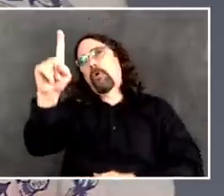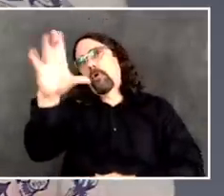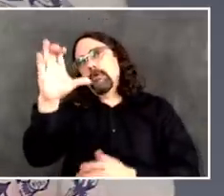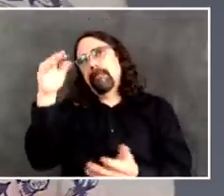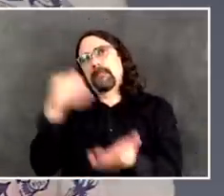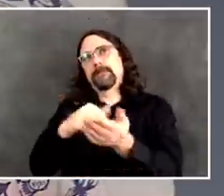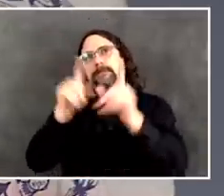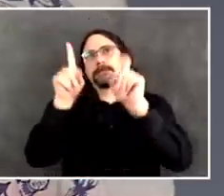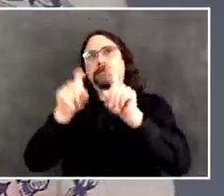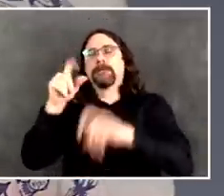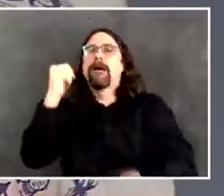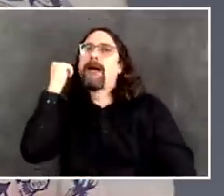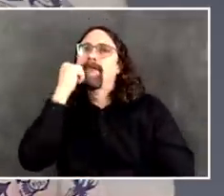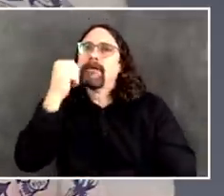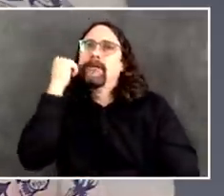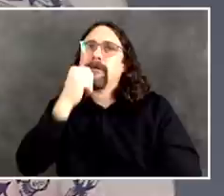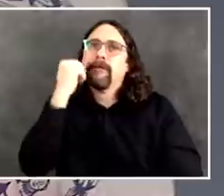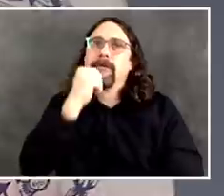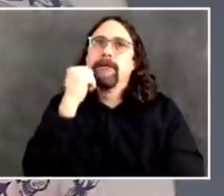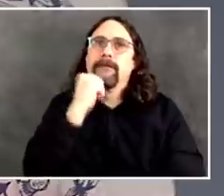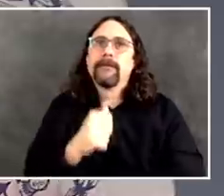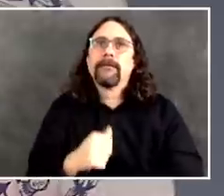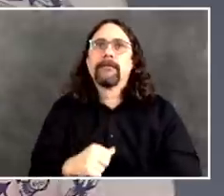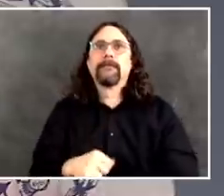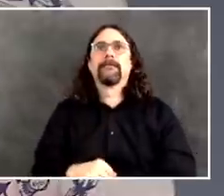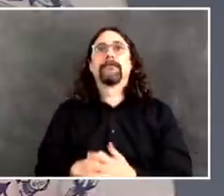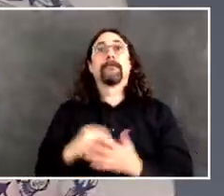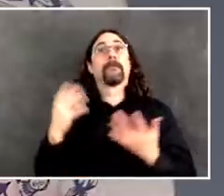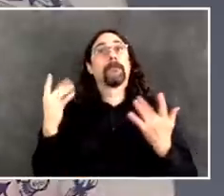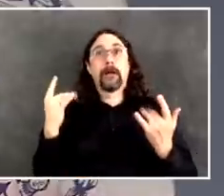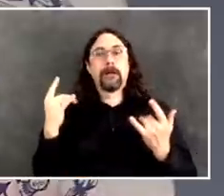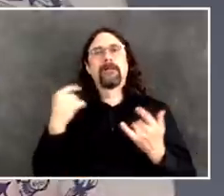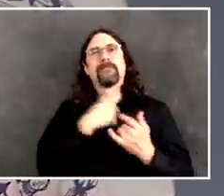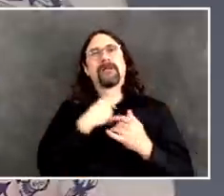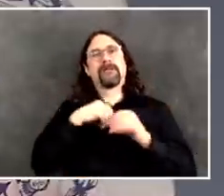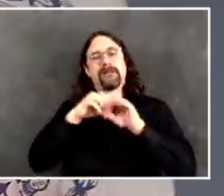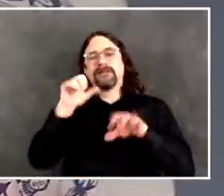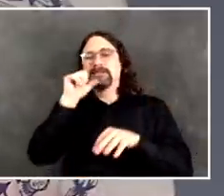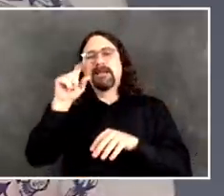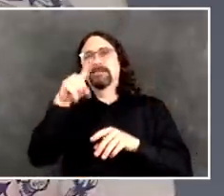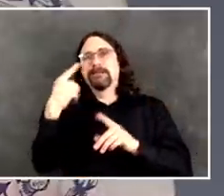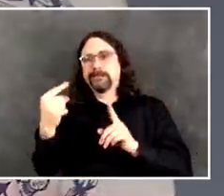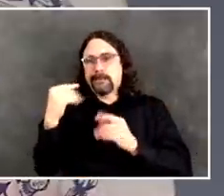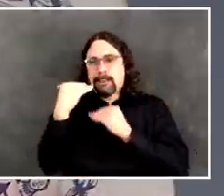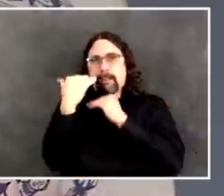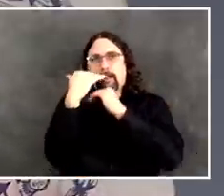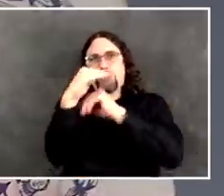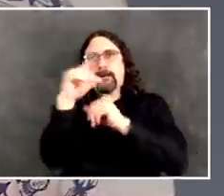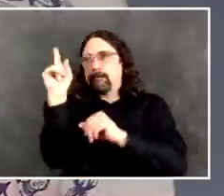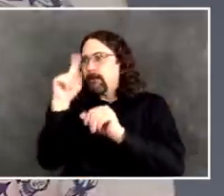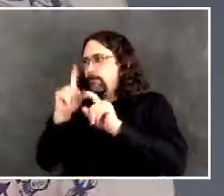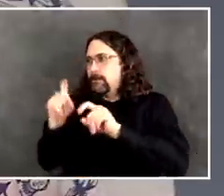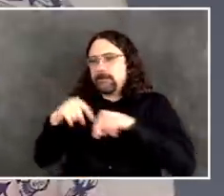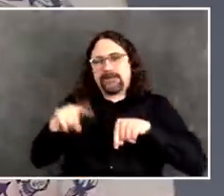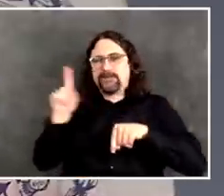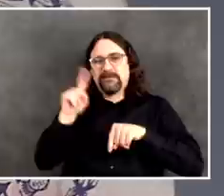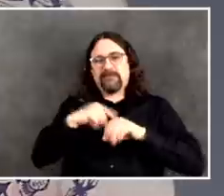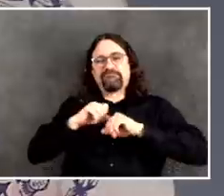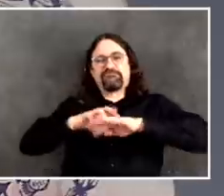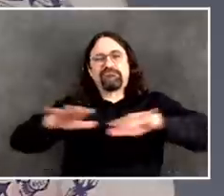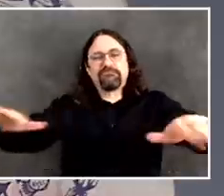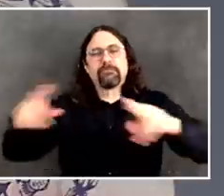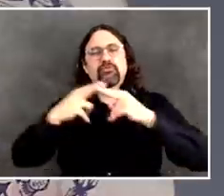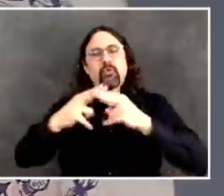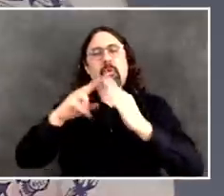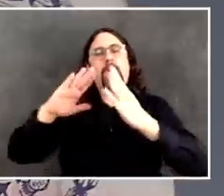centers that we're putting up. But we also have all the things that go with it to allow us to increase that number. And that number, I hope, will start